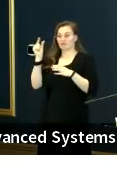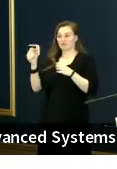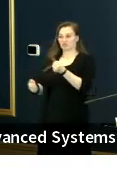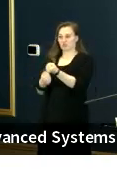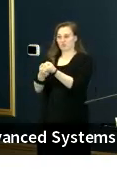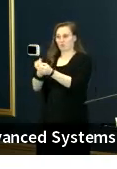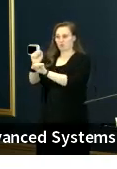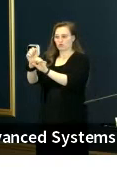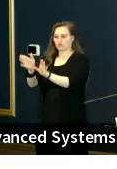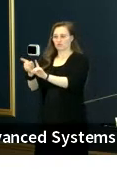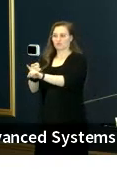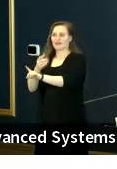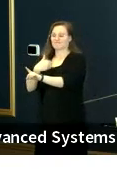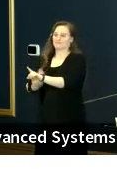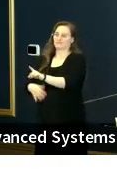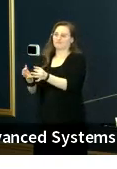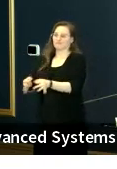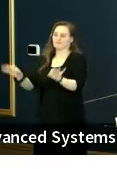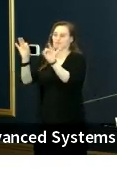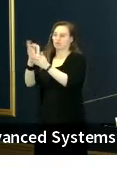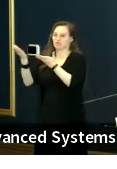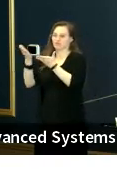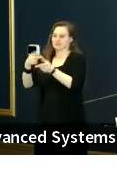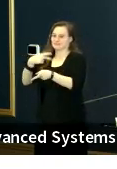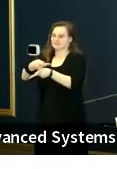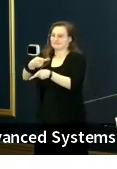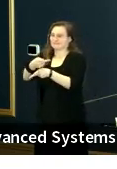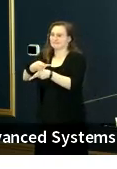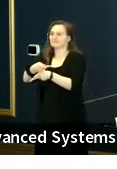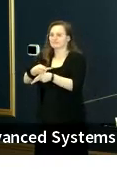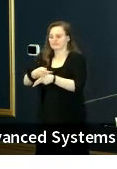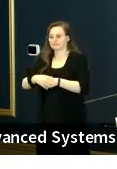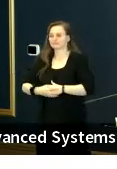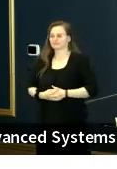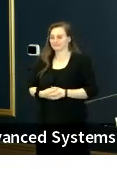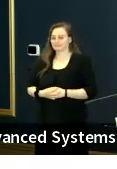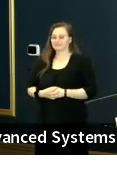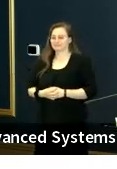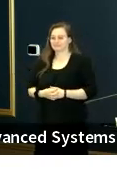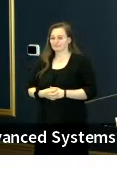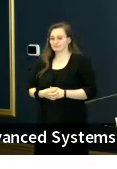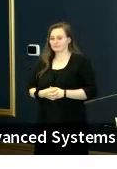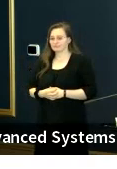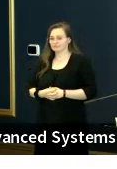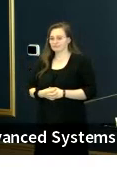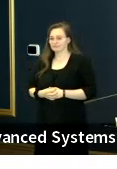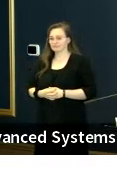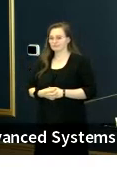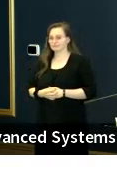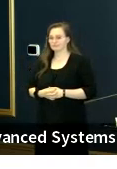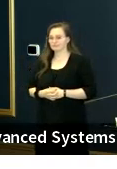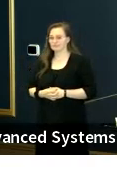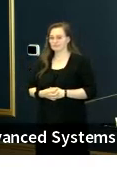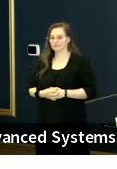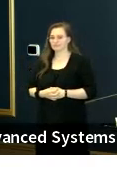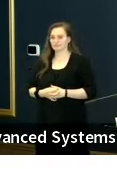that provide these vital services to people that need them. And we want to make sure that our voices are heard